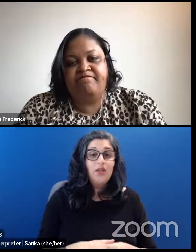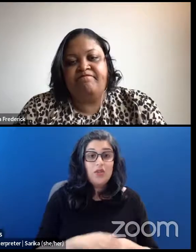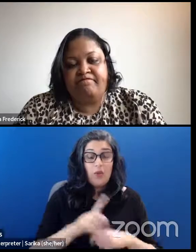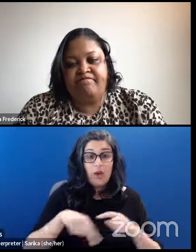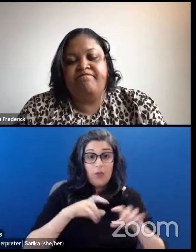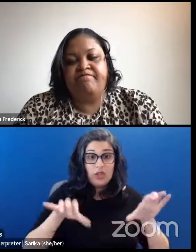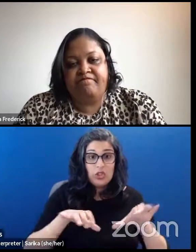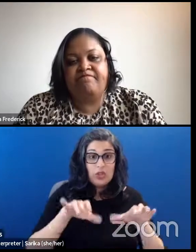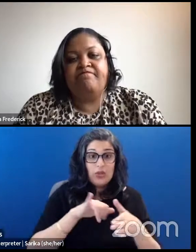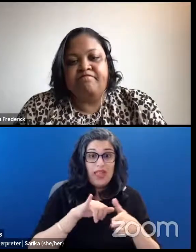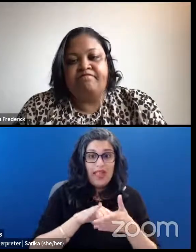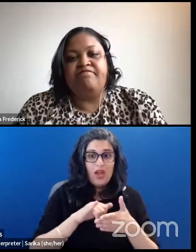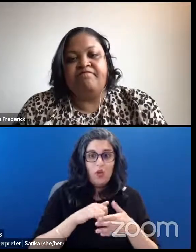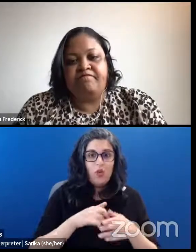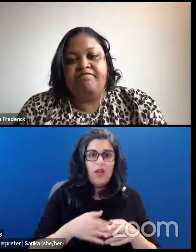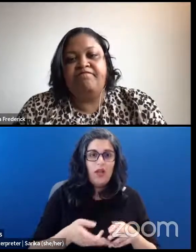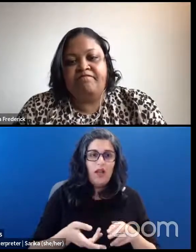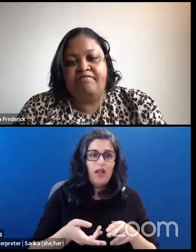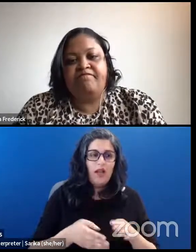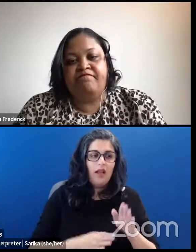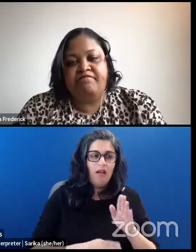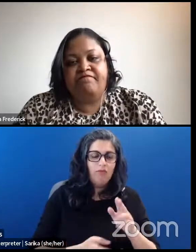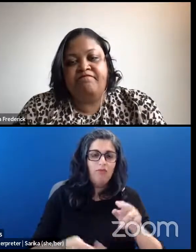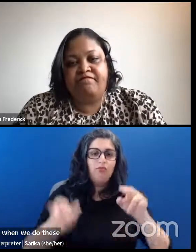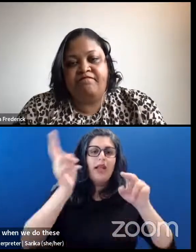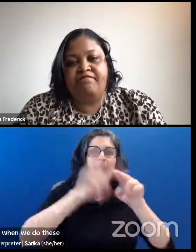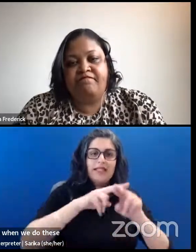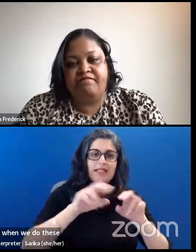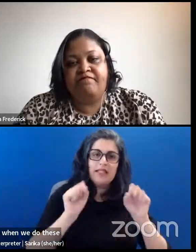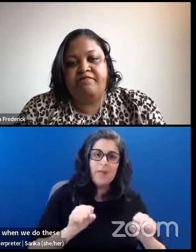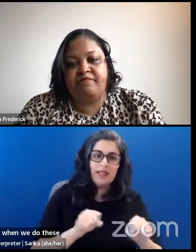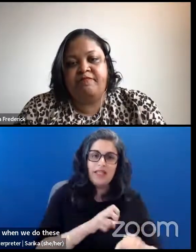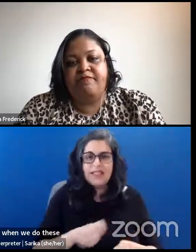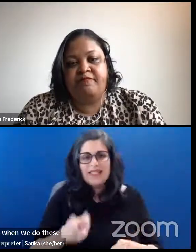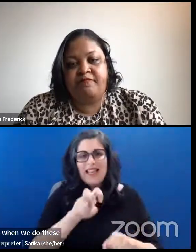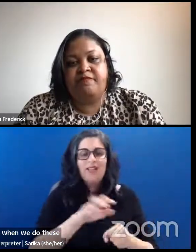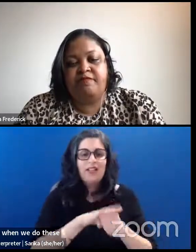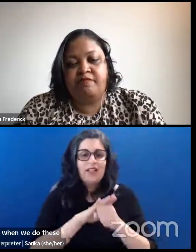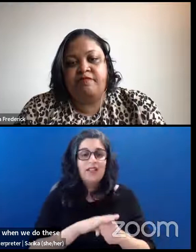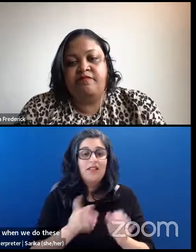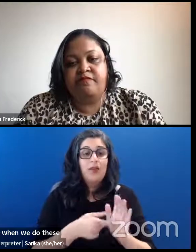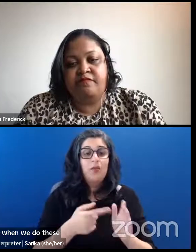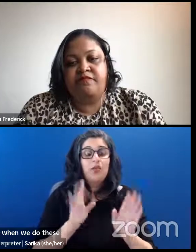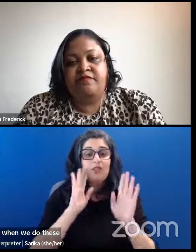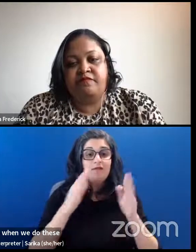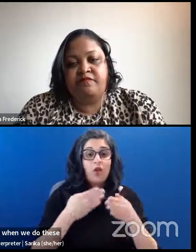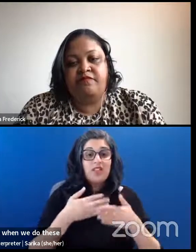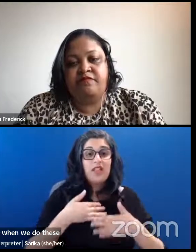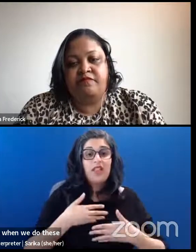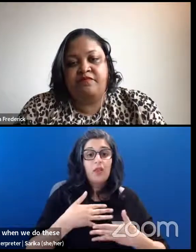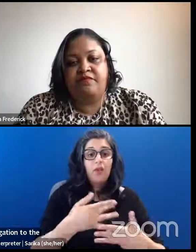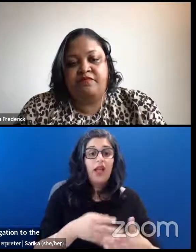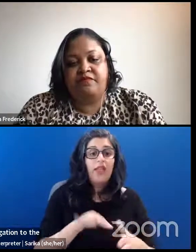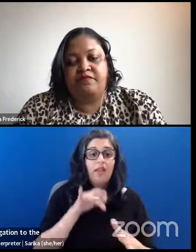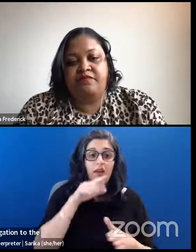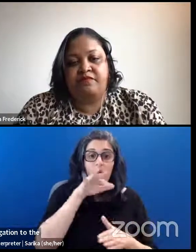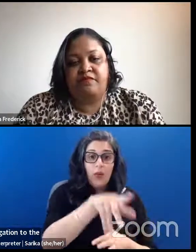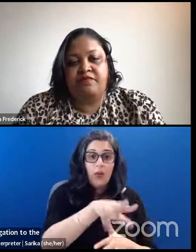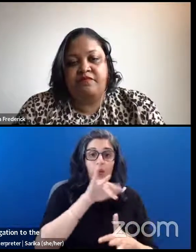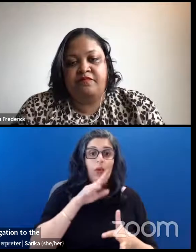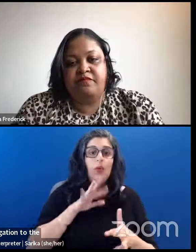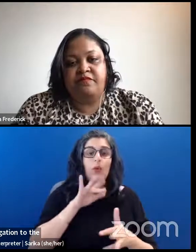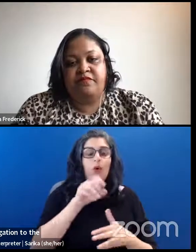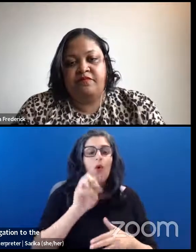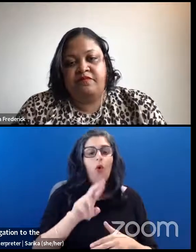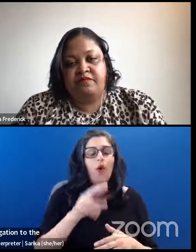stress. There are ways that we can just focus on the breath coming in and out. There are ways that we can think about our toes and our